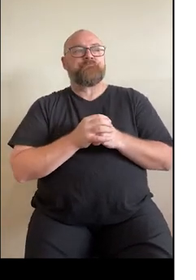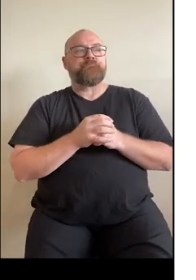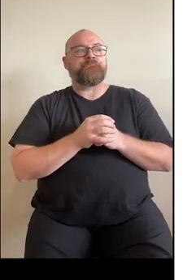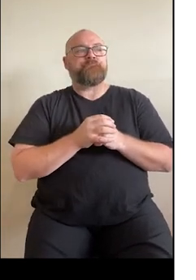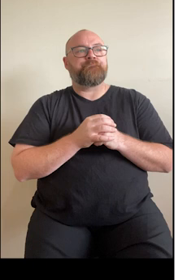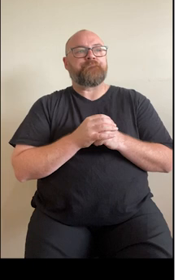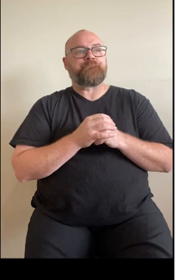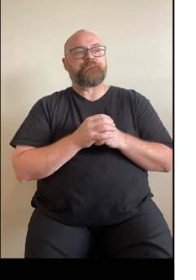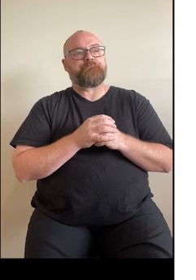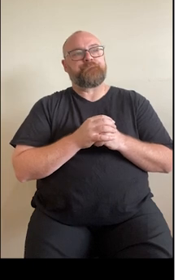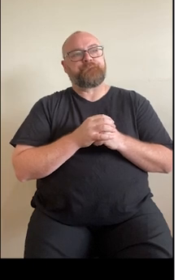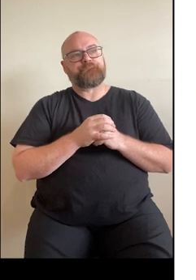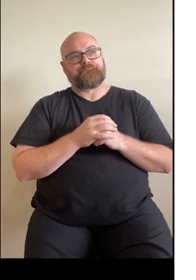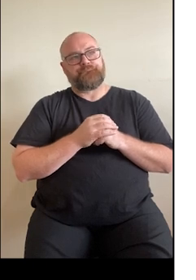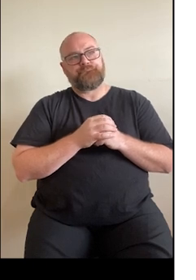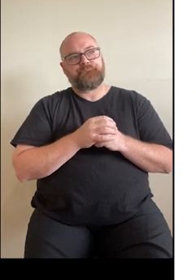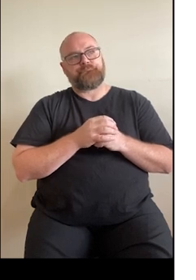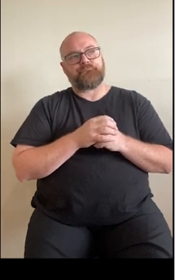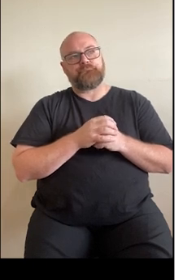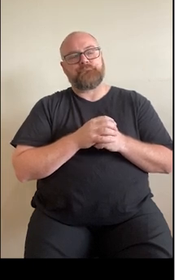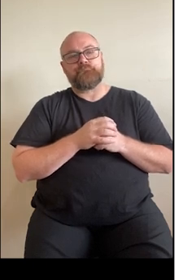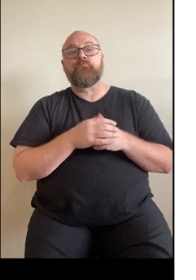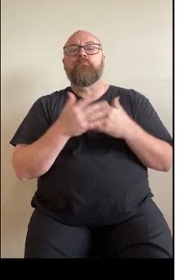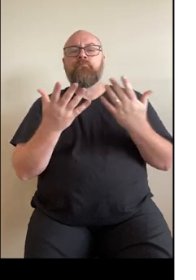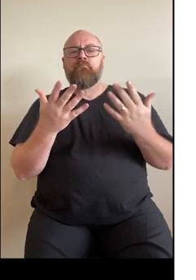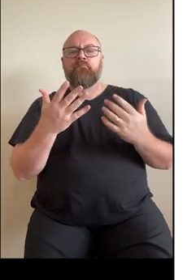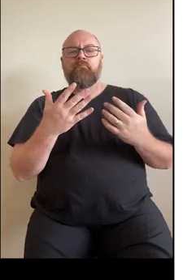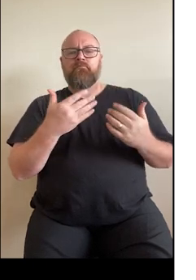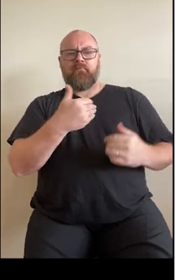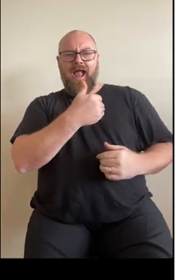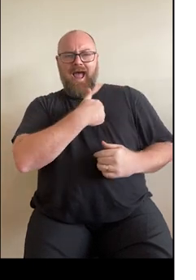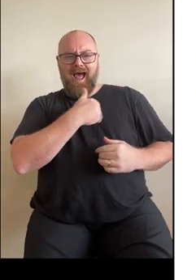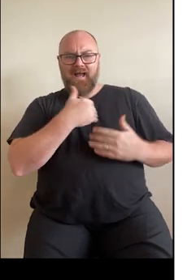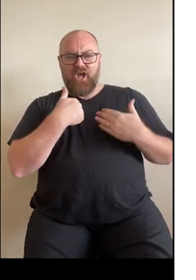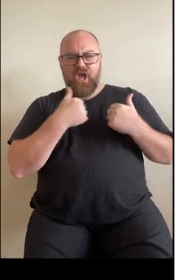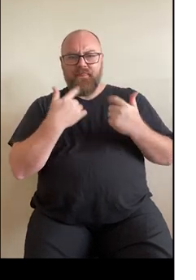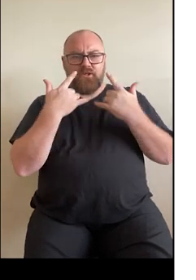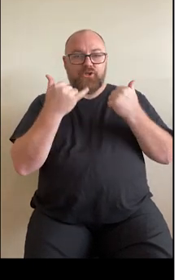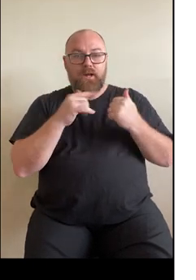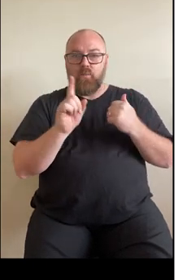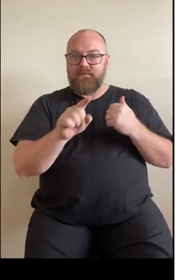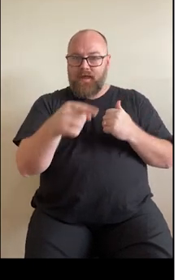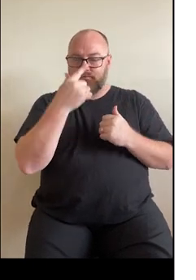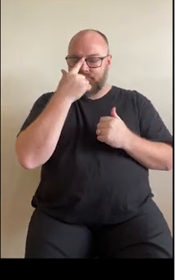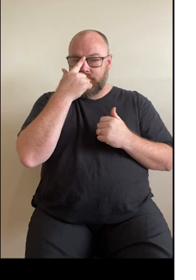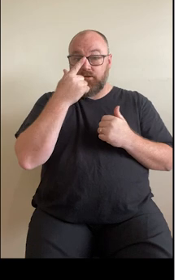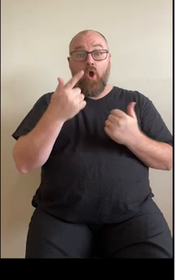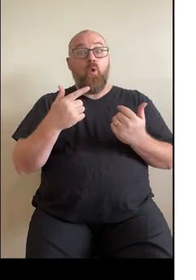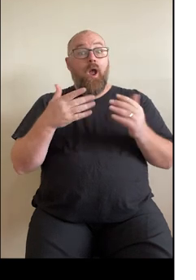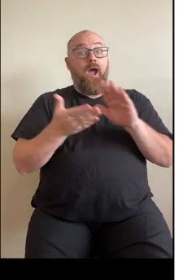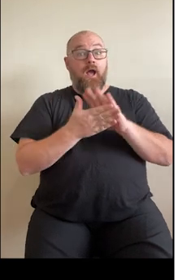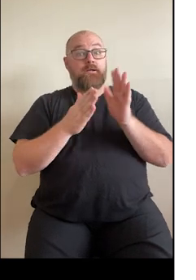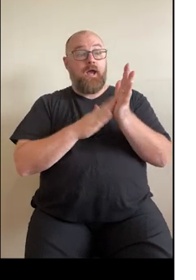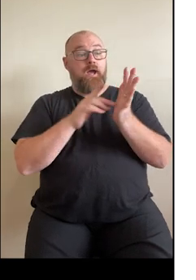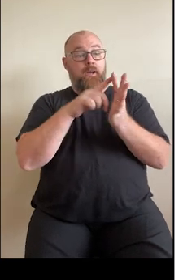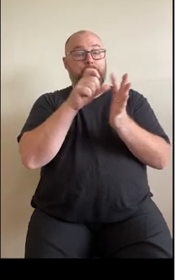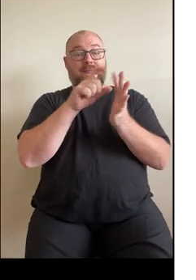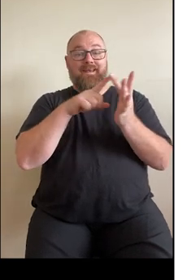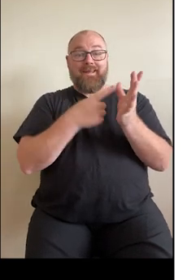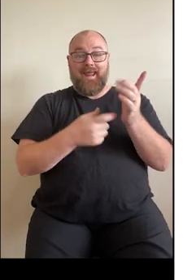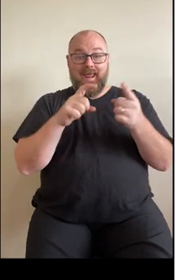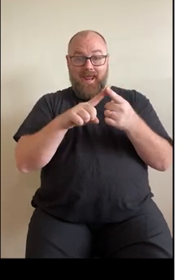slides. So what is a heart health check? So subsidised by Medicare, this is a 20 minute check.